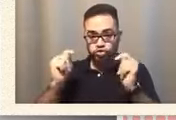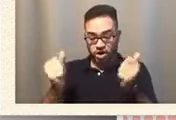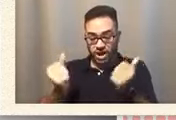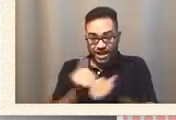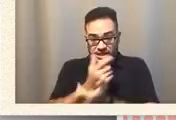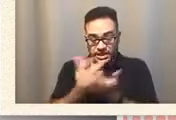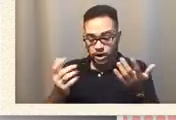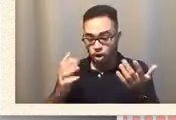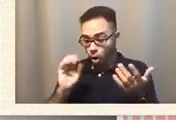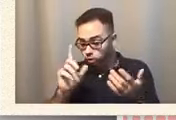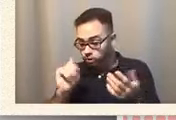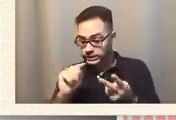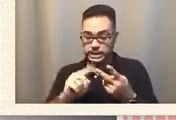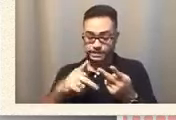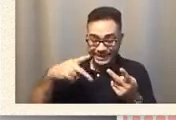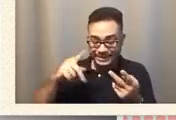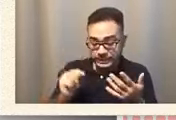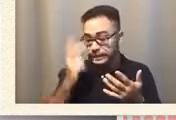speech.